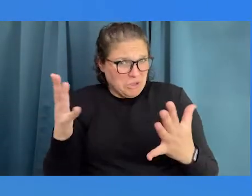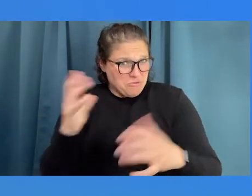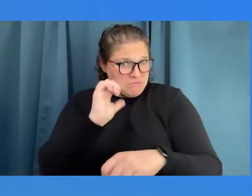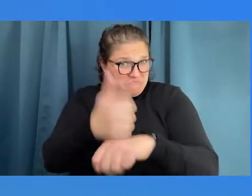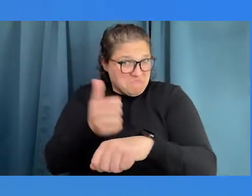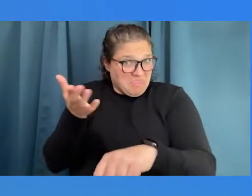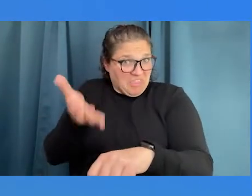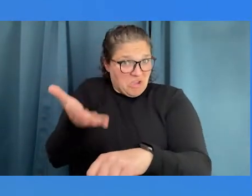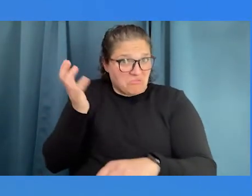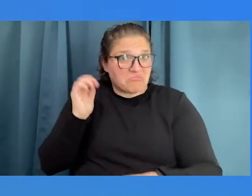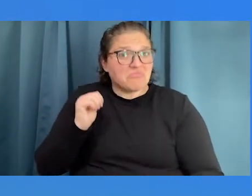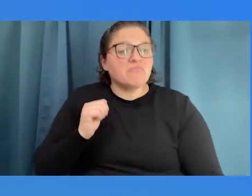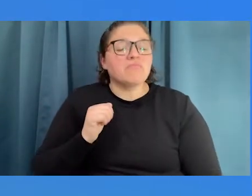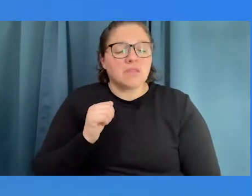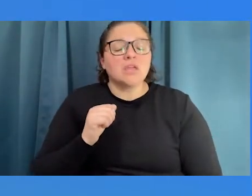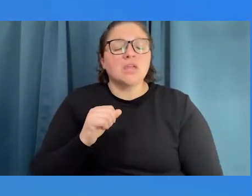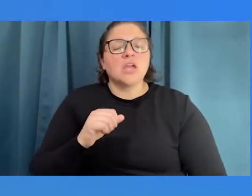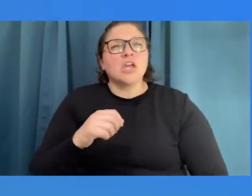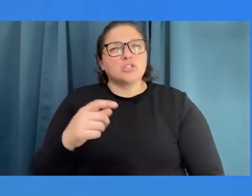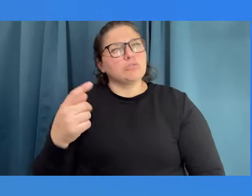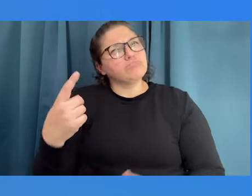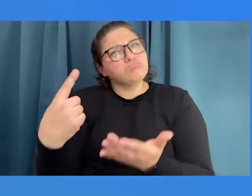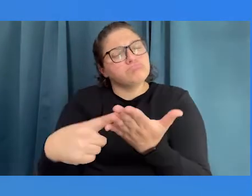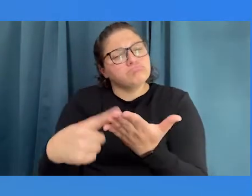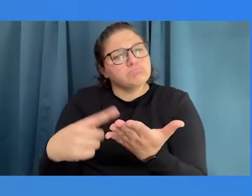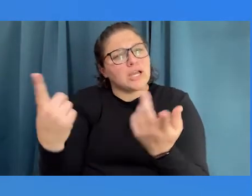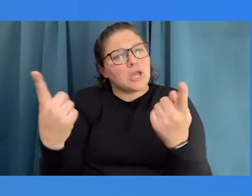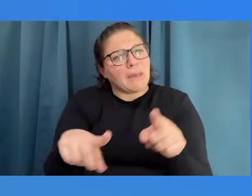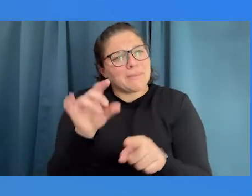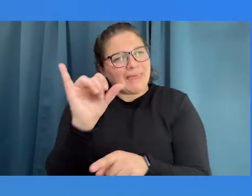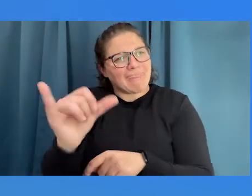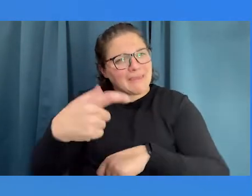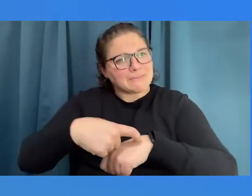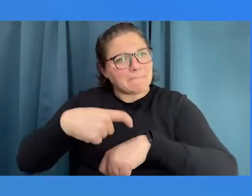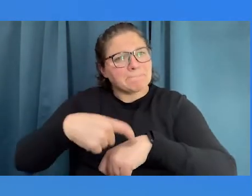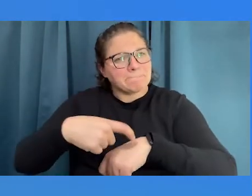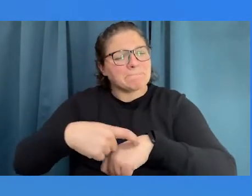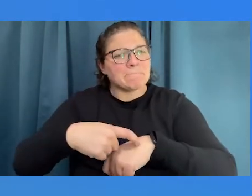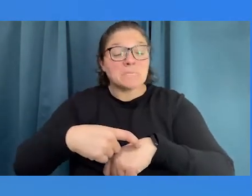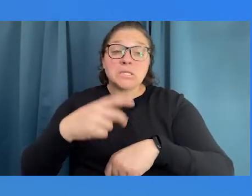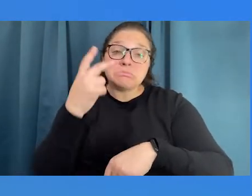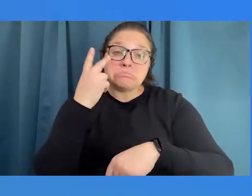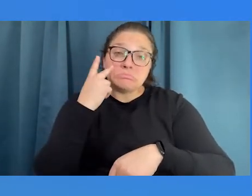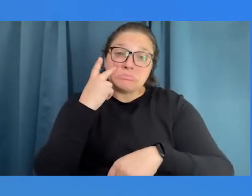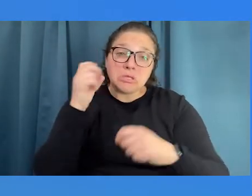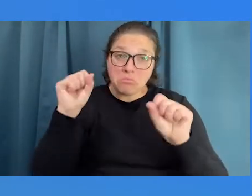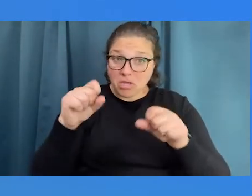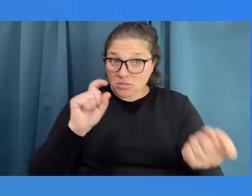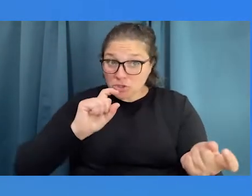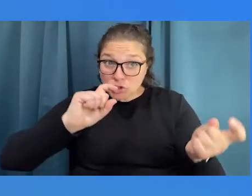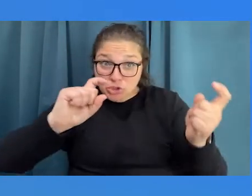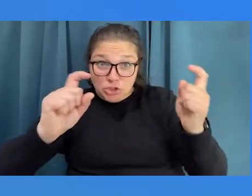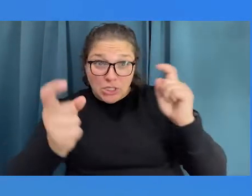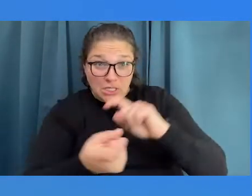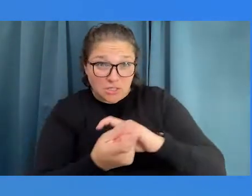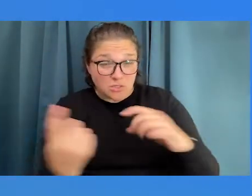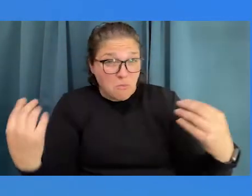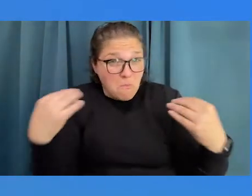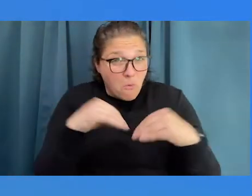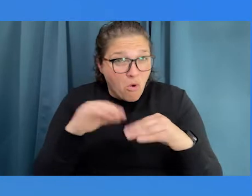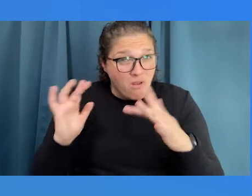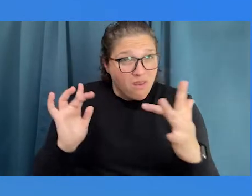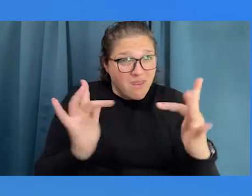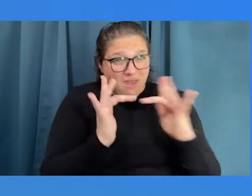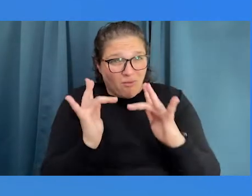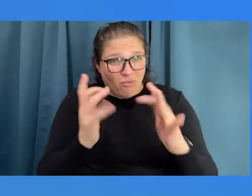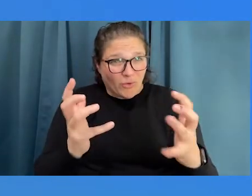that was there. And there was discussion at that time about kind of changing things up and doing more to create